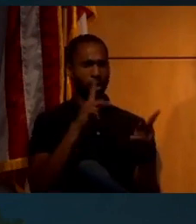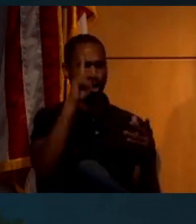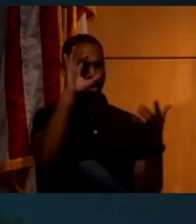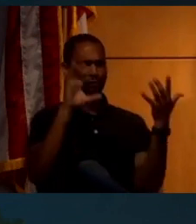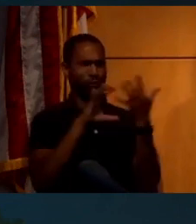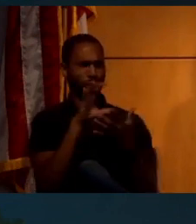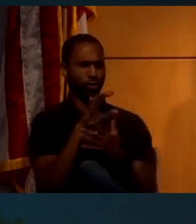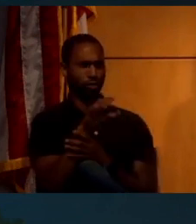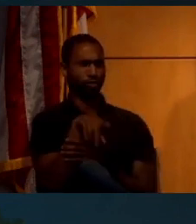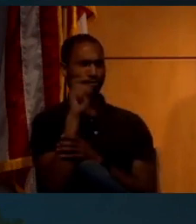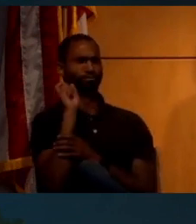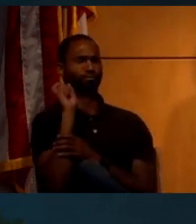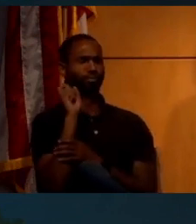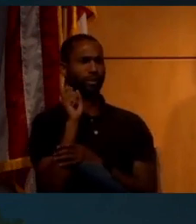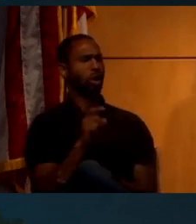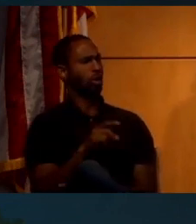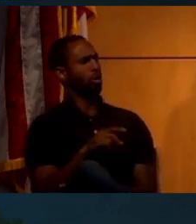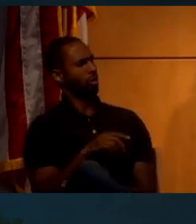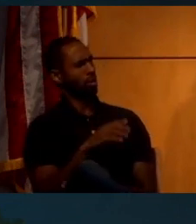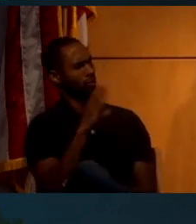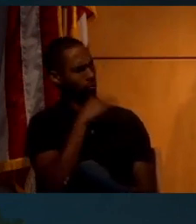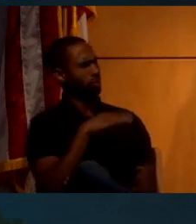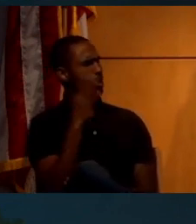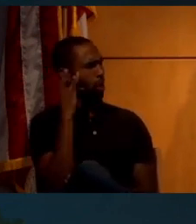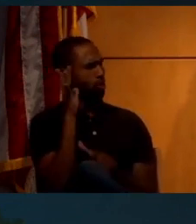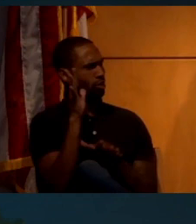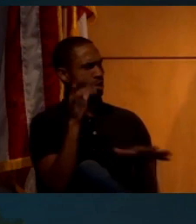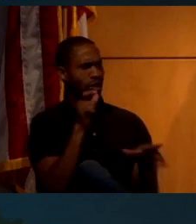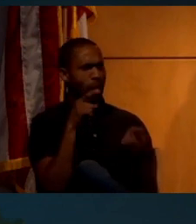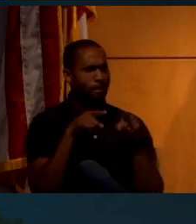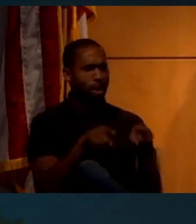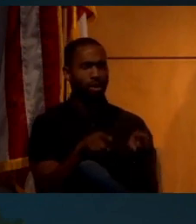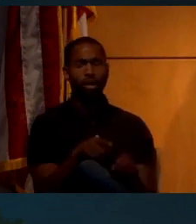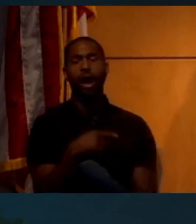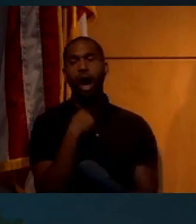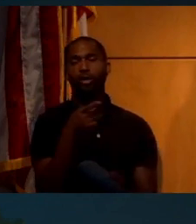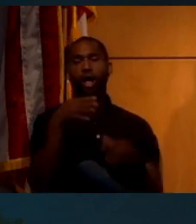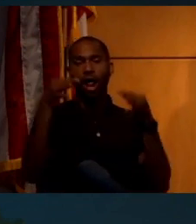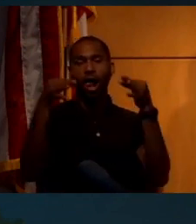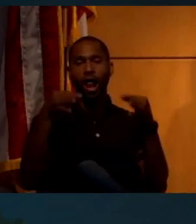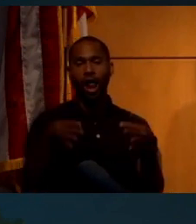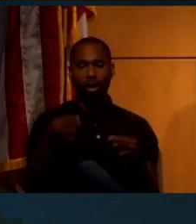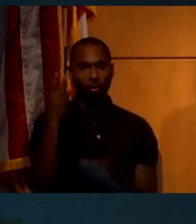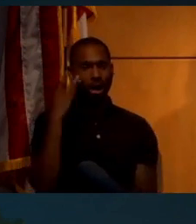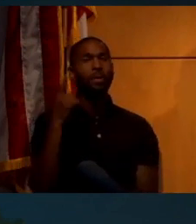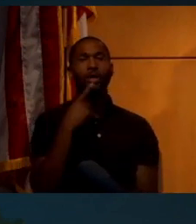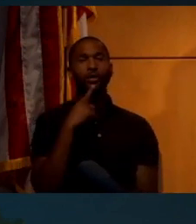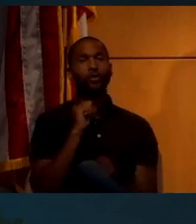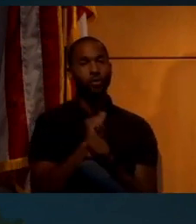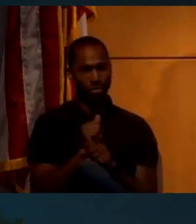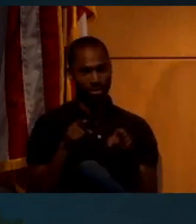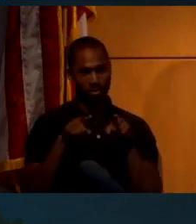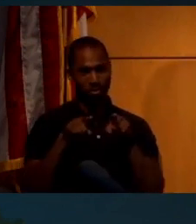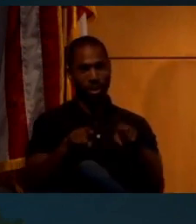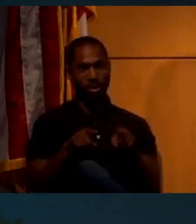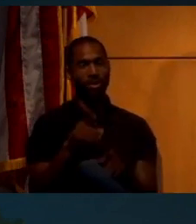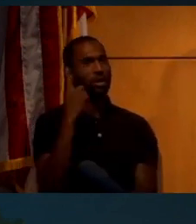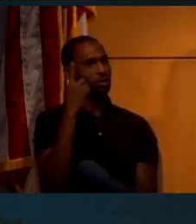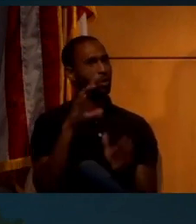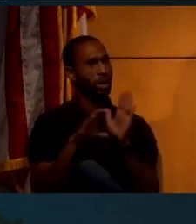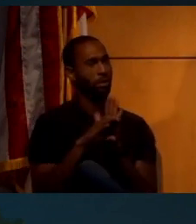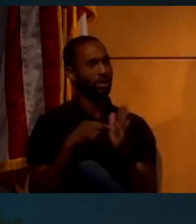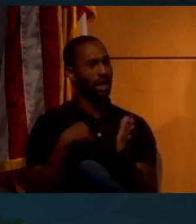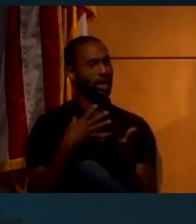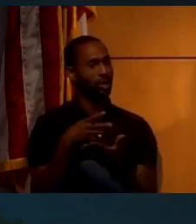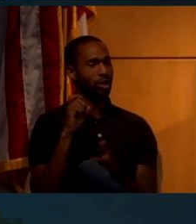confused. They're like, oh, that is really weird. Why aren't the shadows parallel? And I'll tell you why, because they are parallel. So here's an image I took